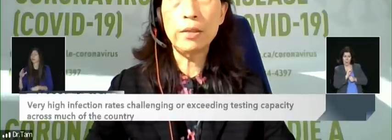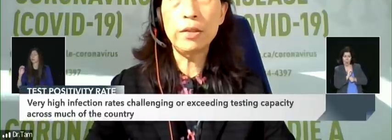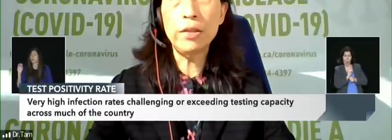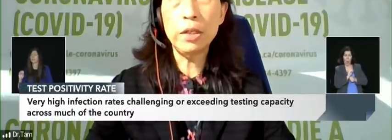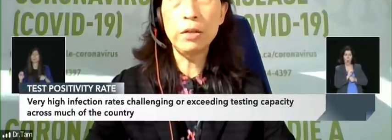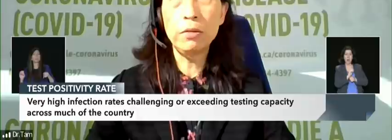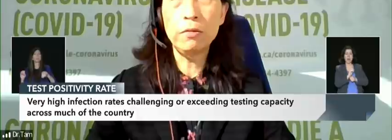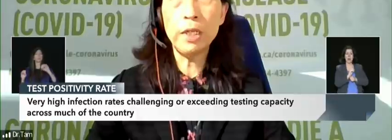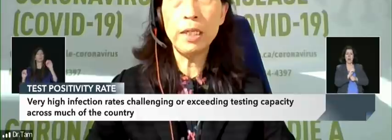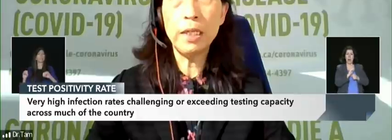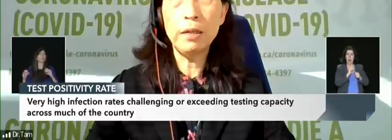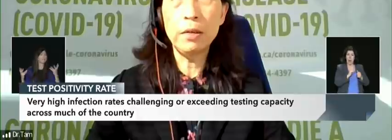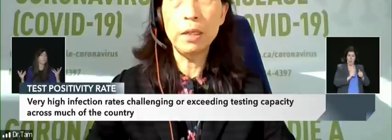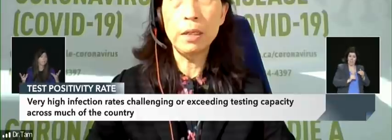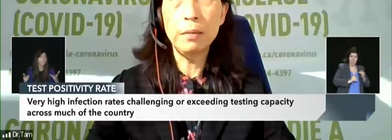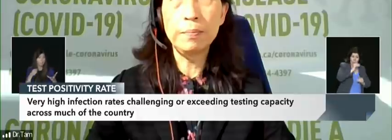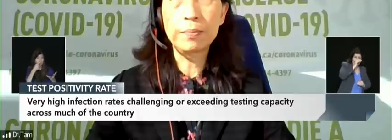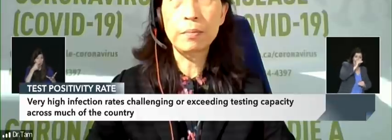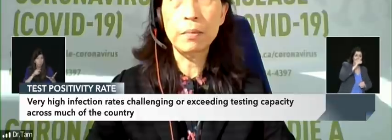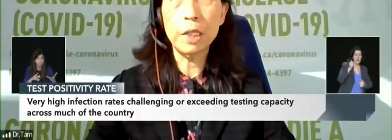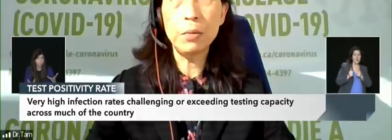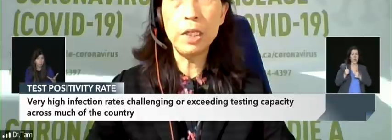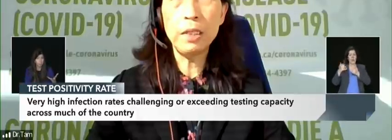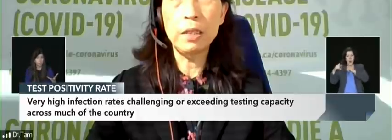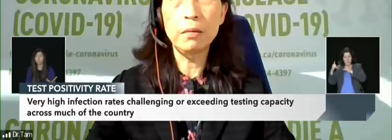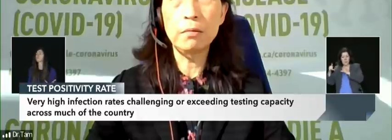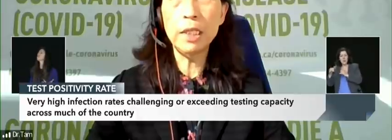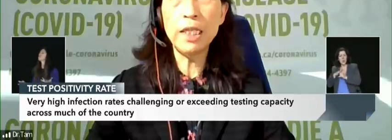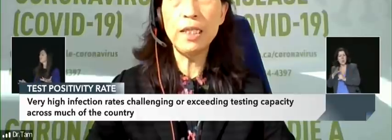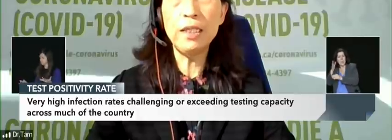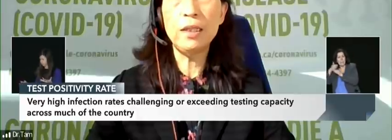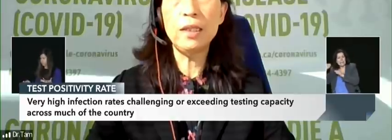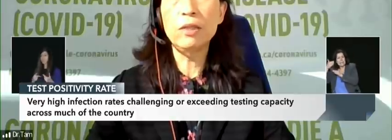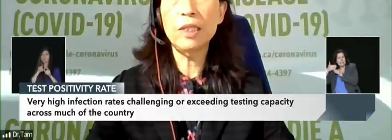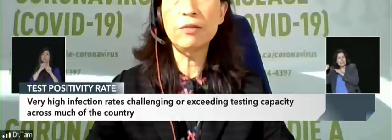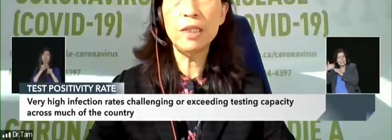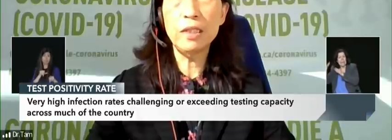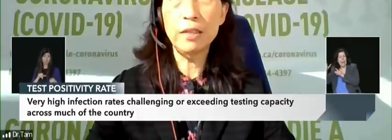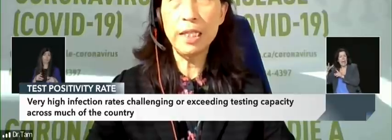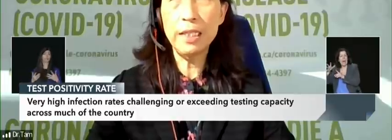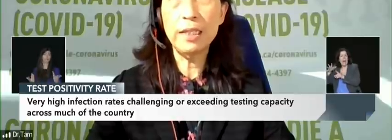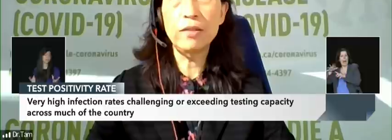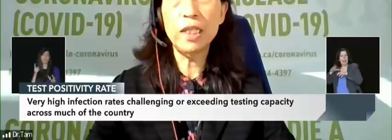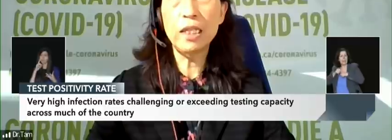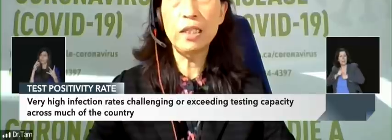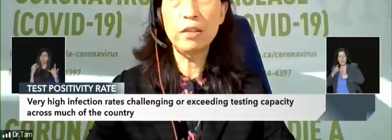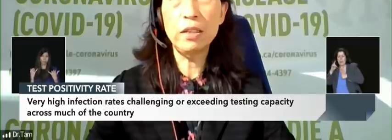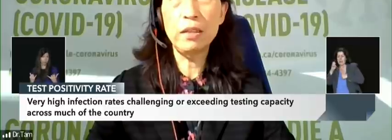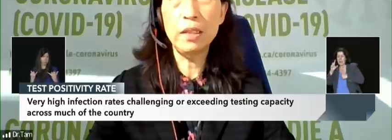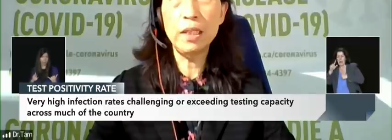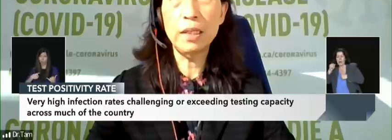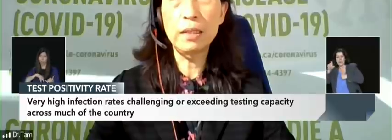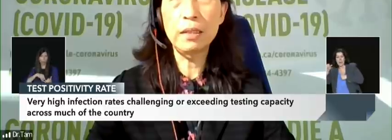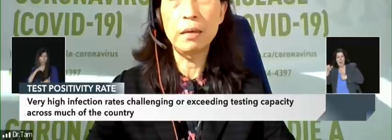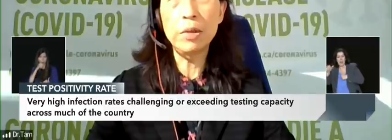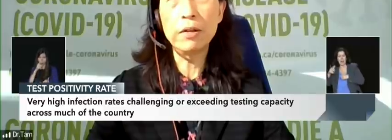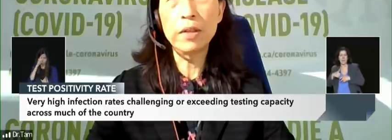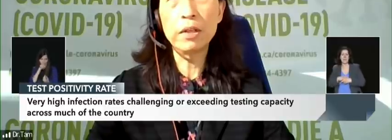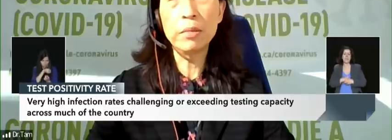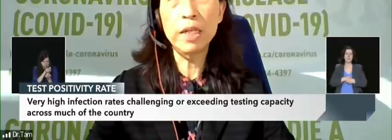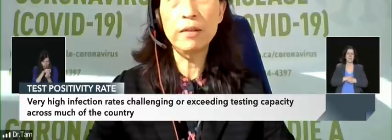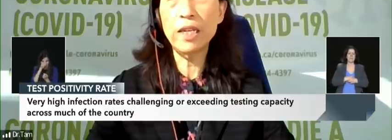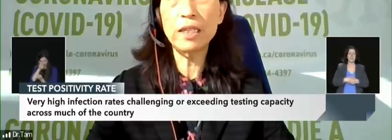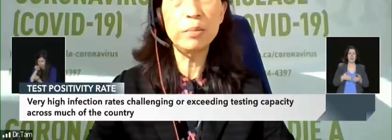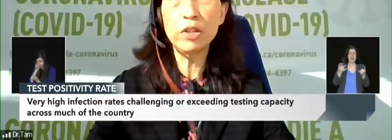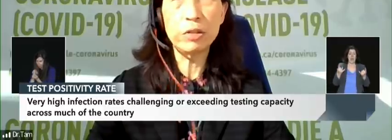Yes, so right now, we don't really need to sequence every single case. As I've said, you know, you need a sample